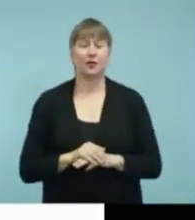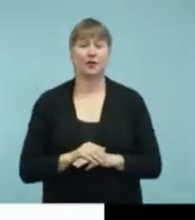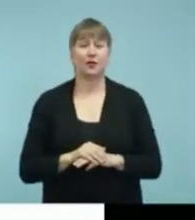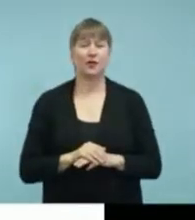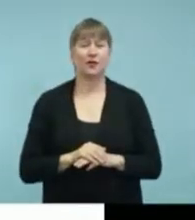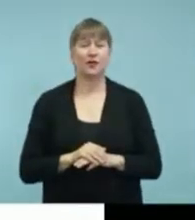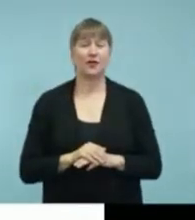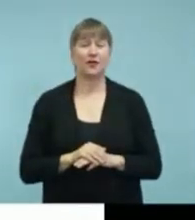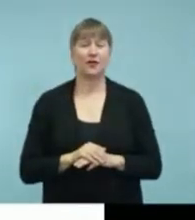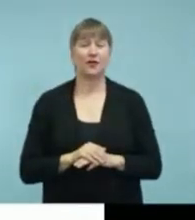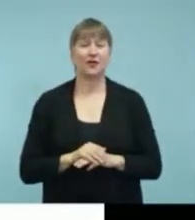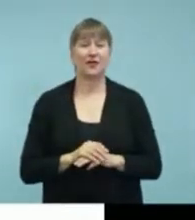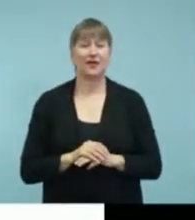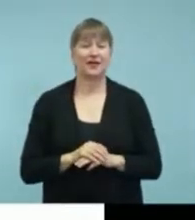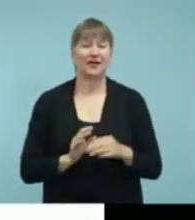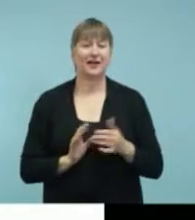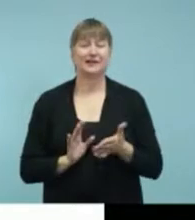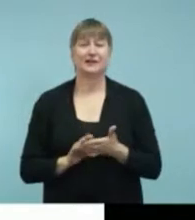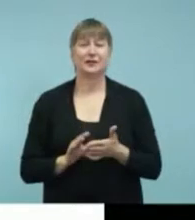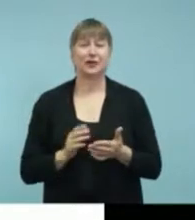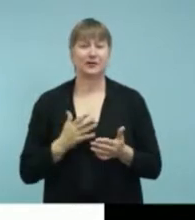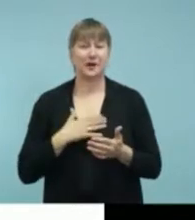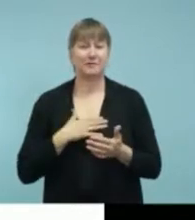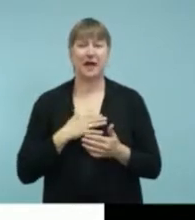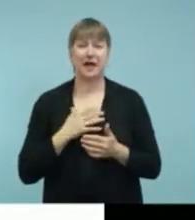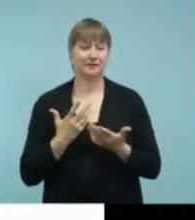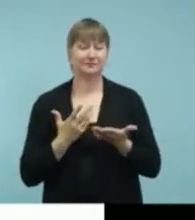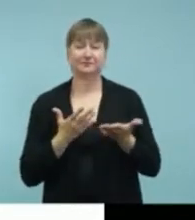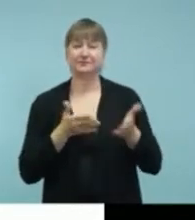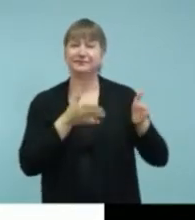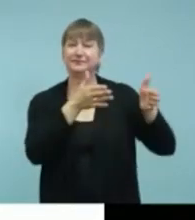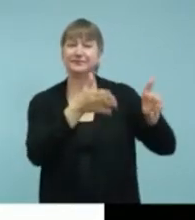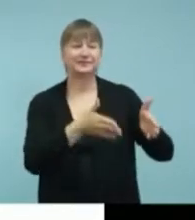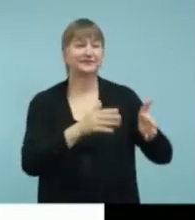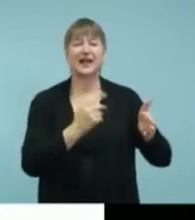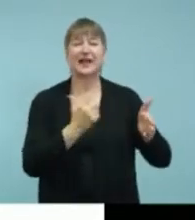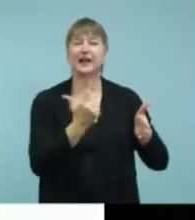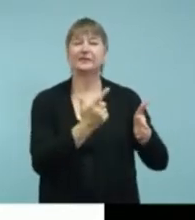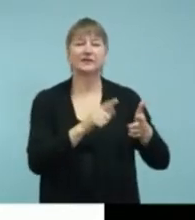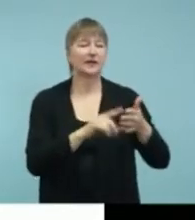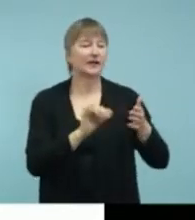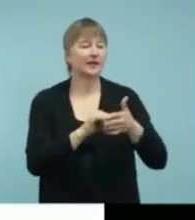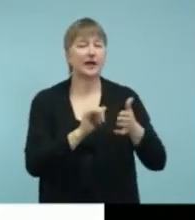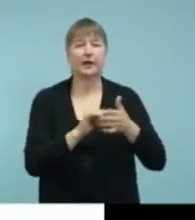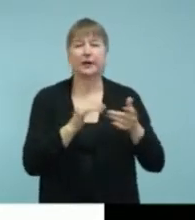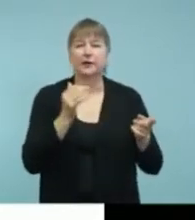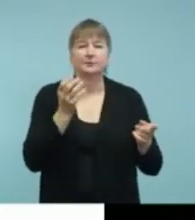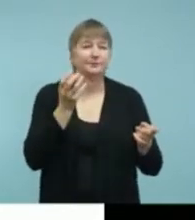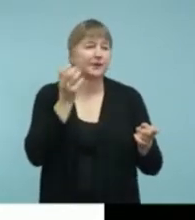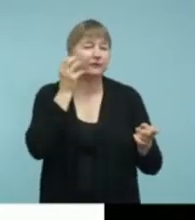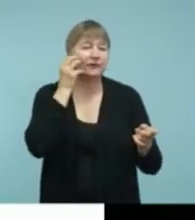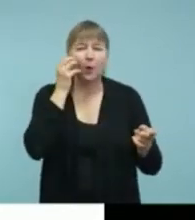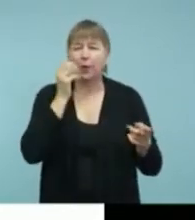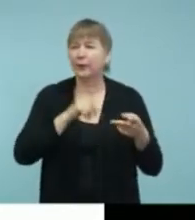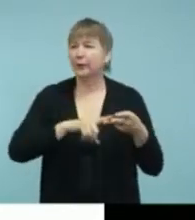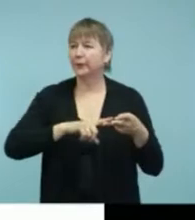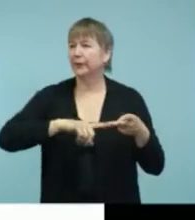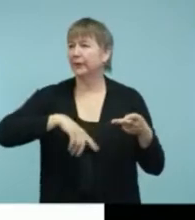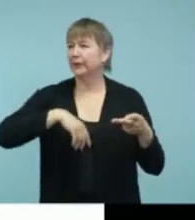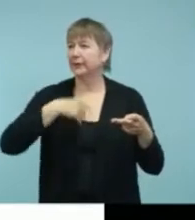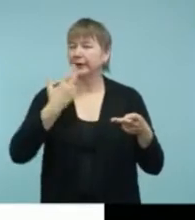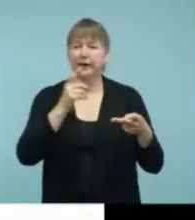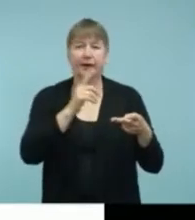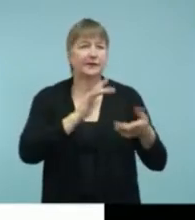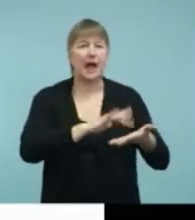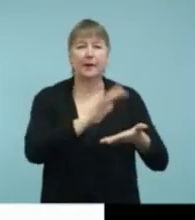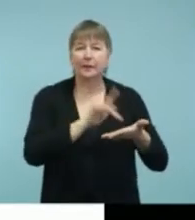that's what I'm going to call like my sound source. So, your phone, your tablet, the microphone, like a teacher microphone, and then